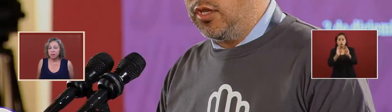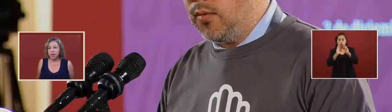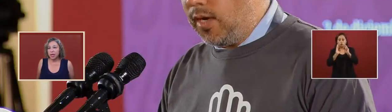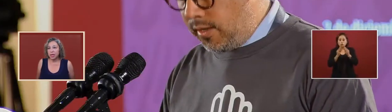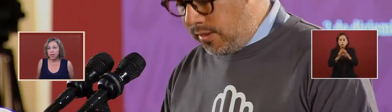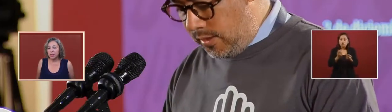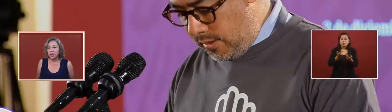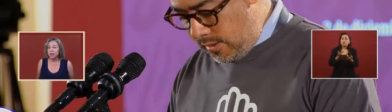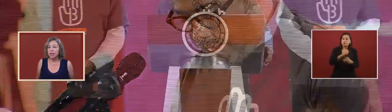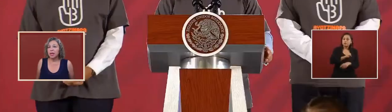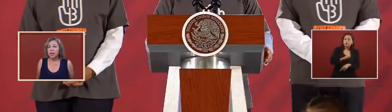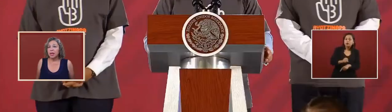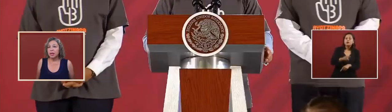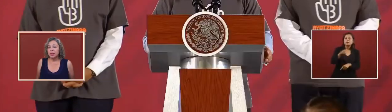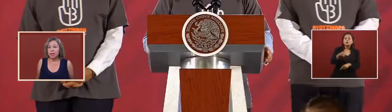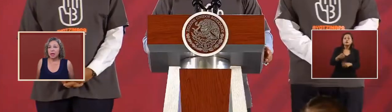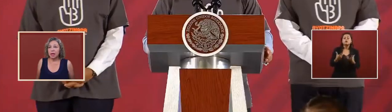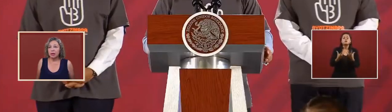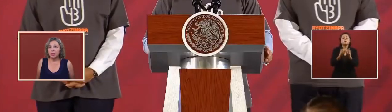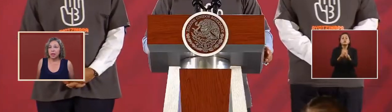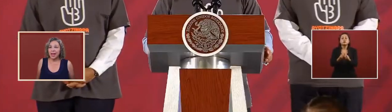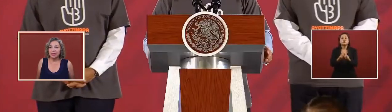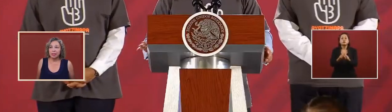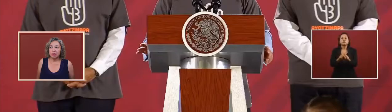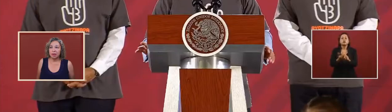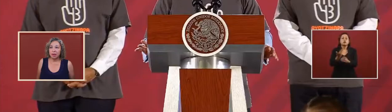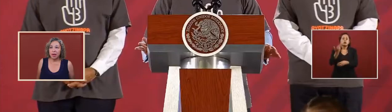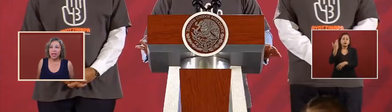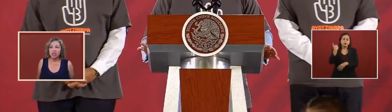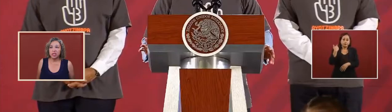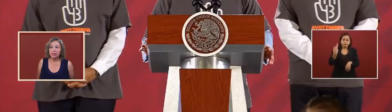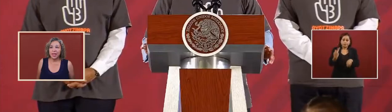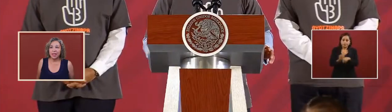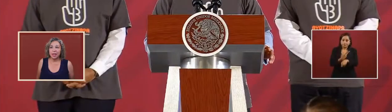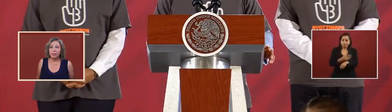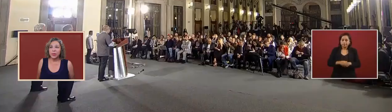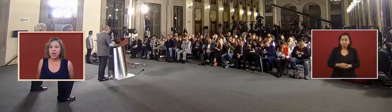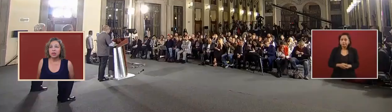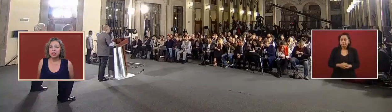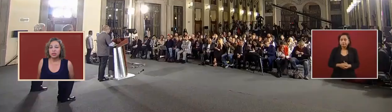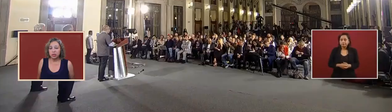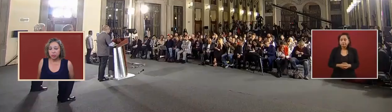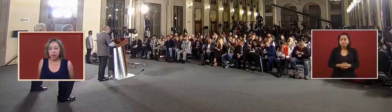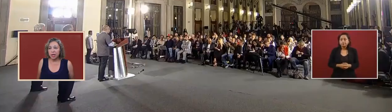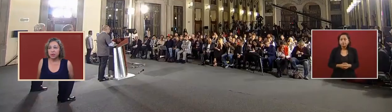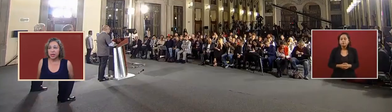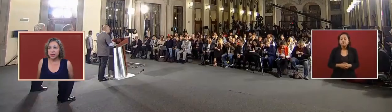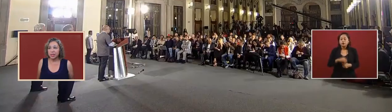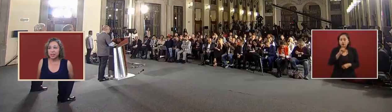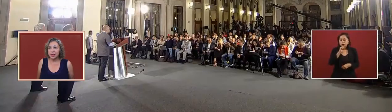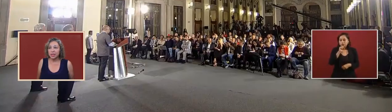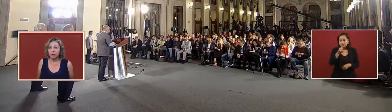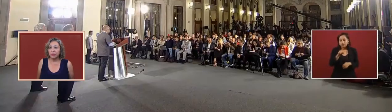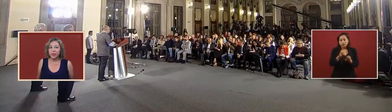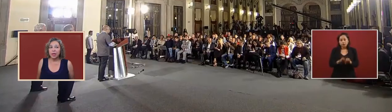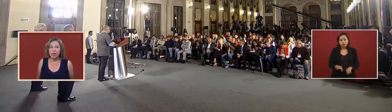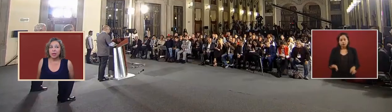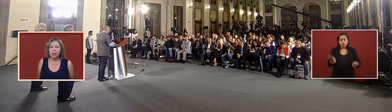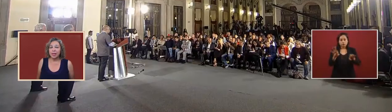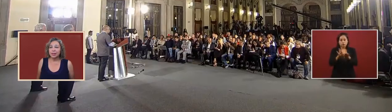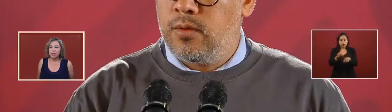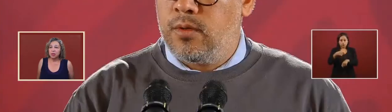participating in the in the uh acts uh actions of that day and also to reiterate and signal